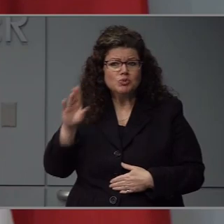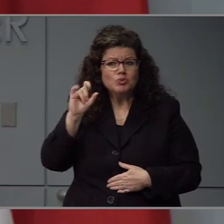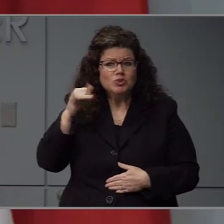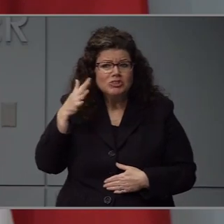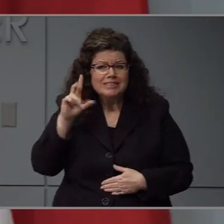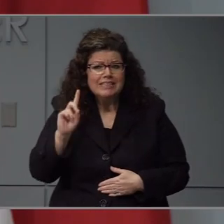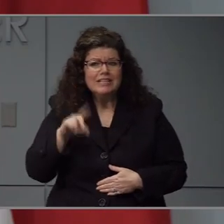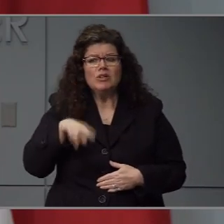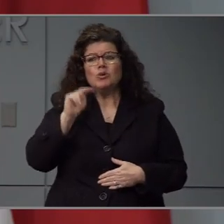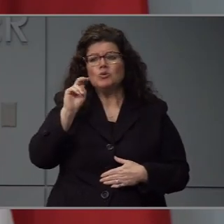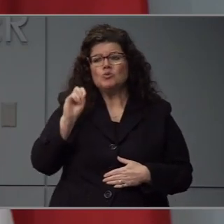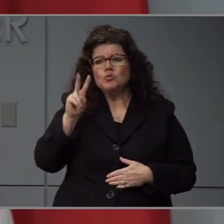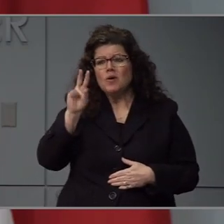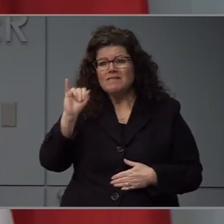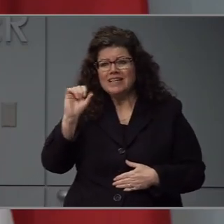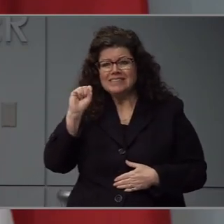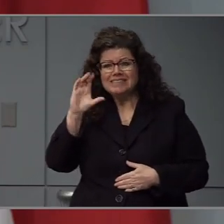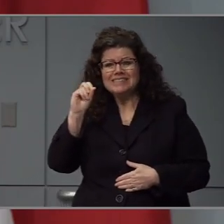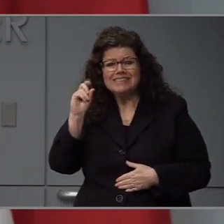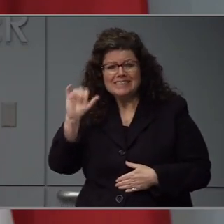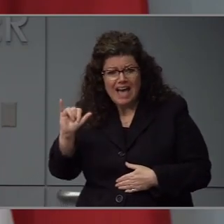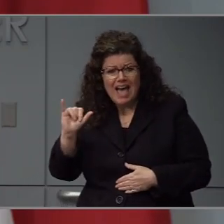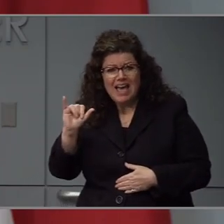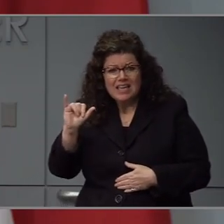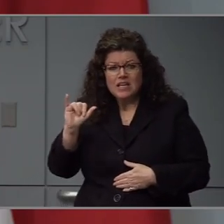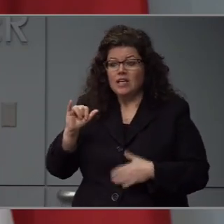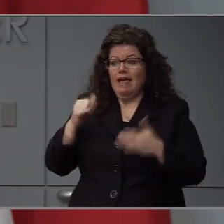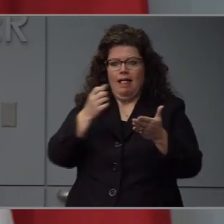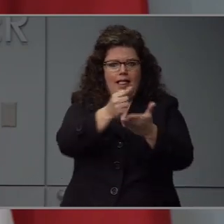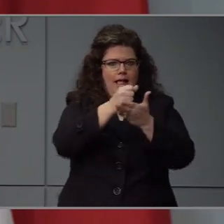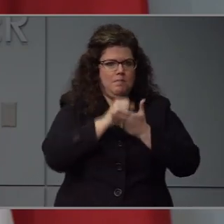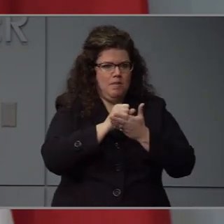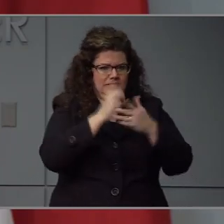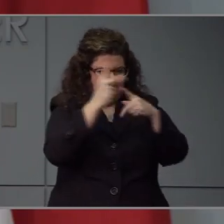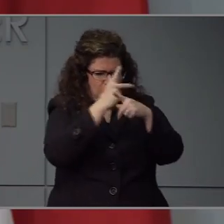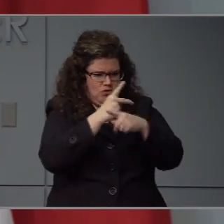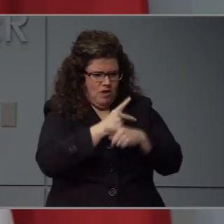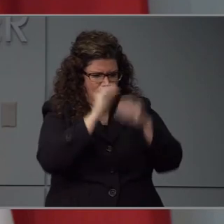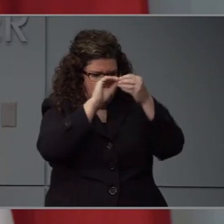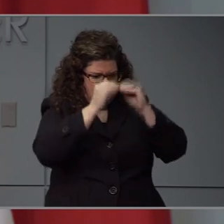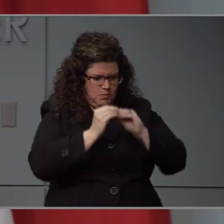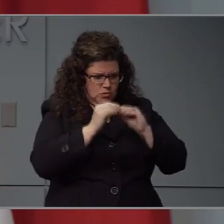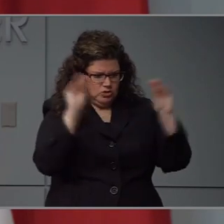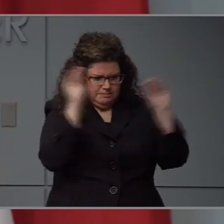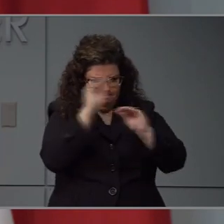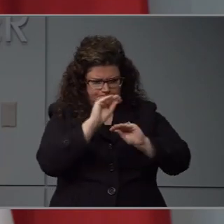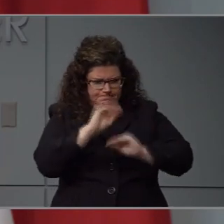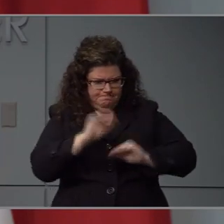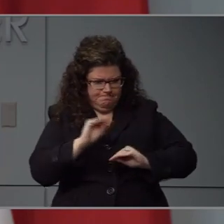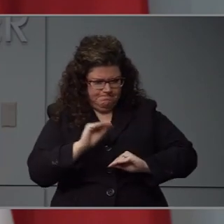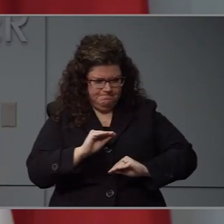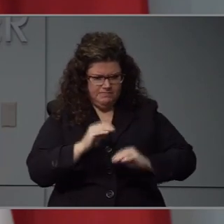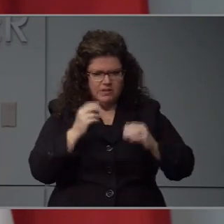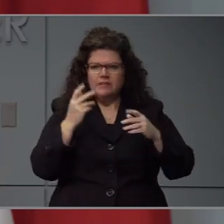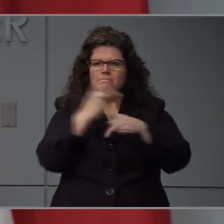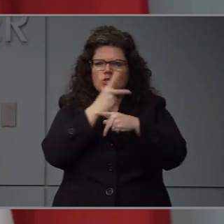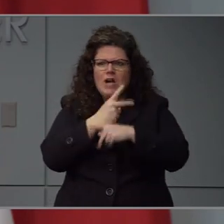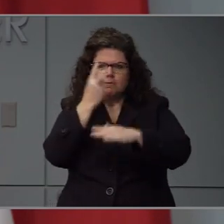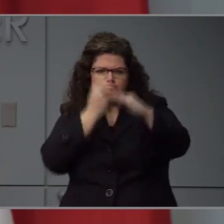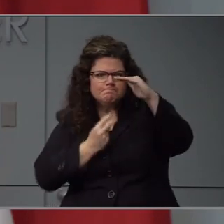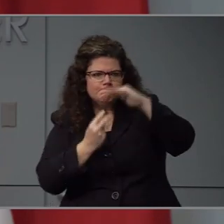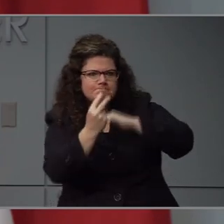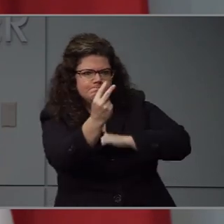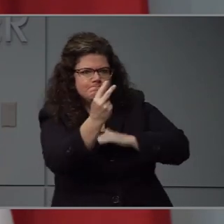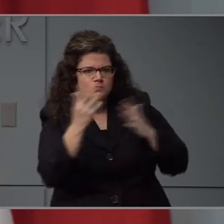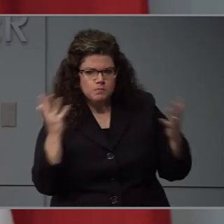others. And they're working to bring together several models using different kinds of models, different data inputs that are more specific